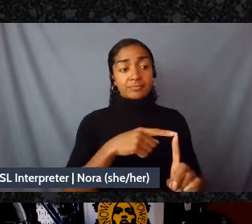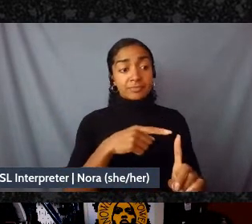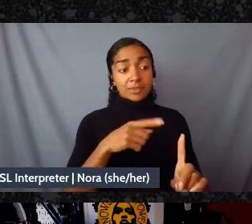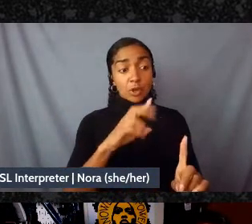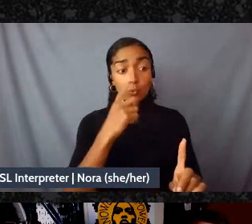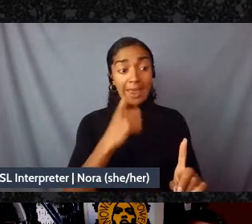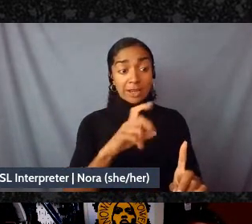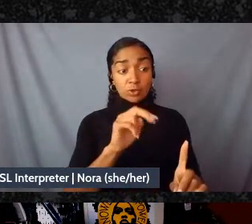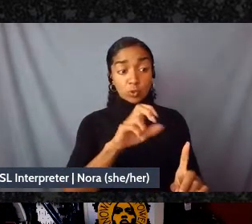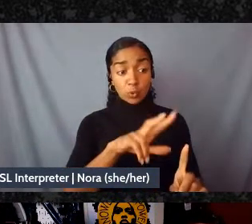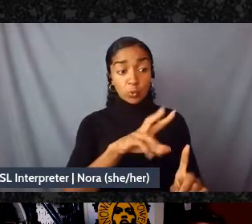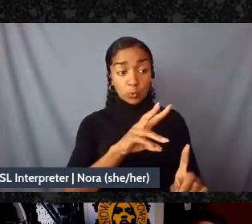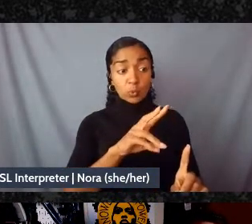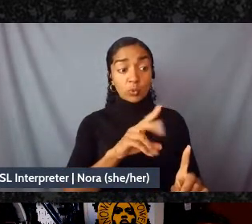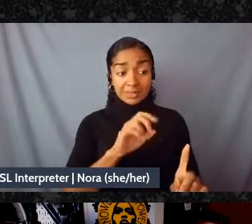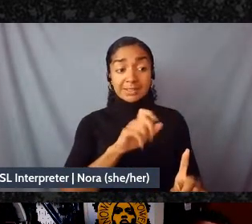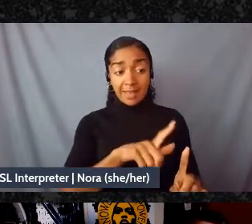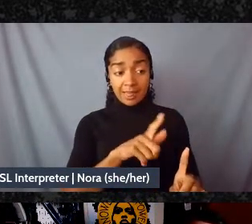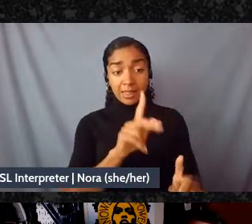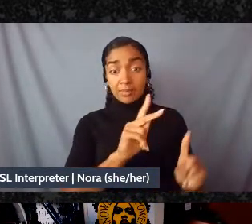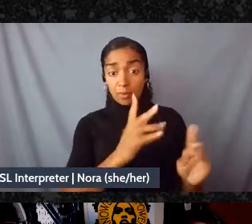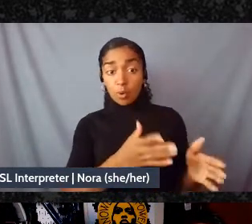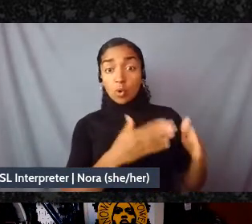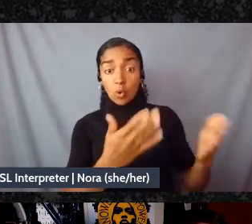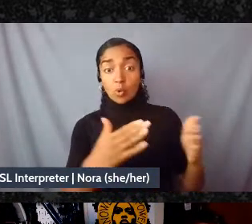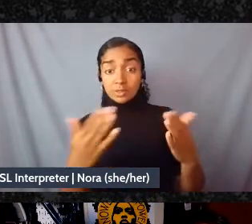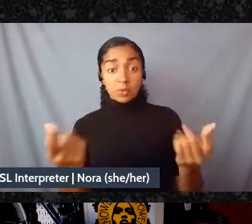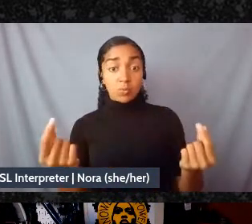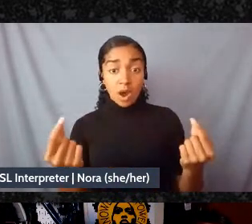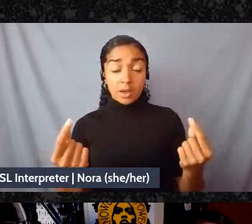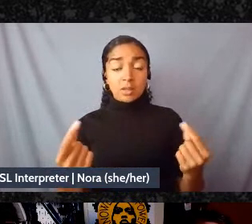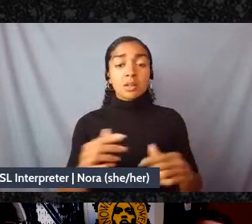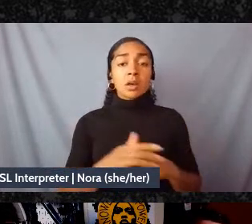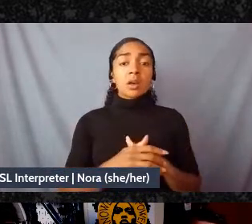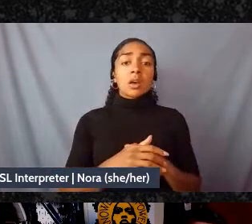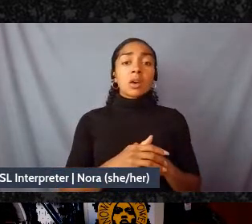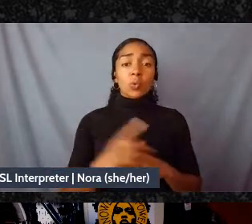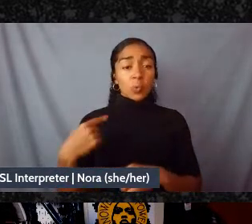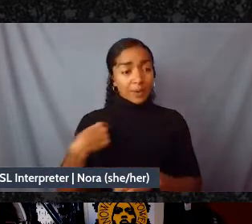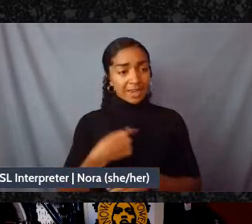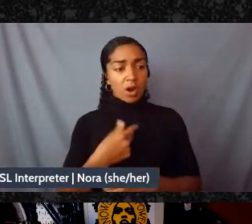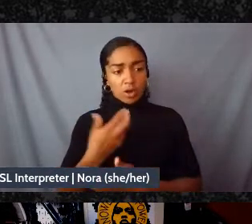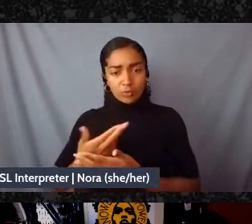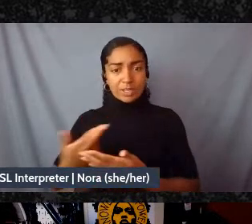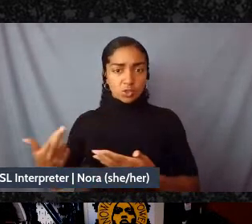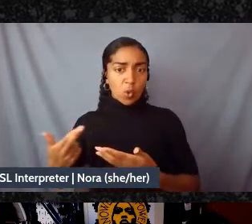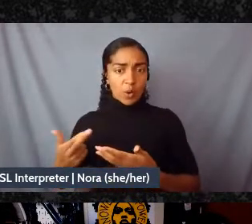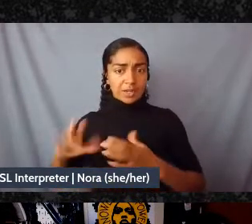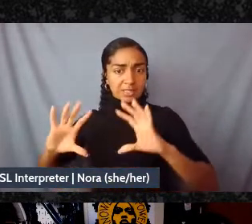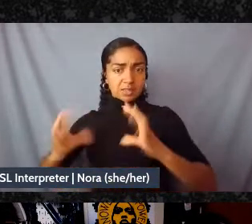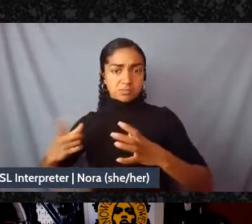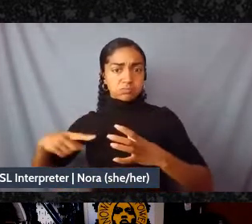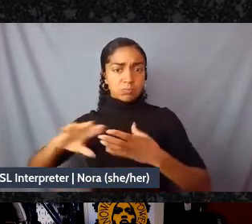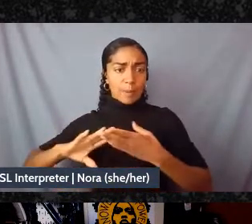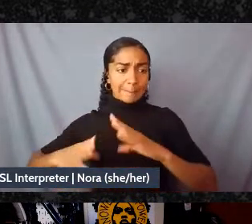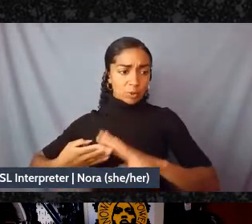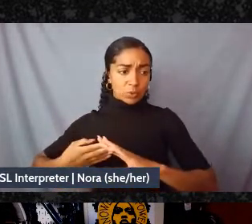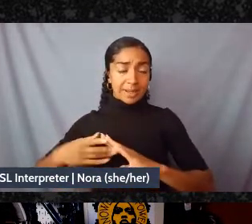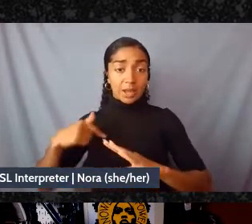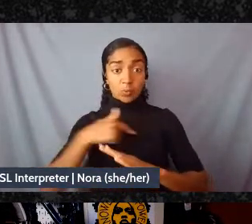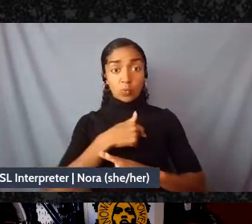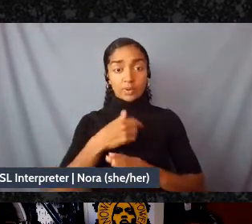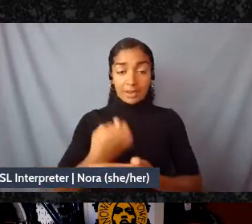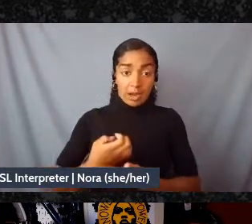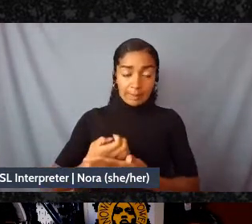close to home in the Navajo Nation because we are a resource colony and we are you know a critical site of the epidemic